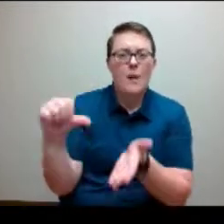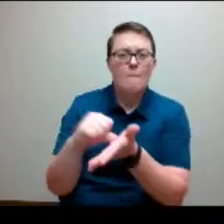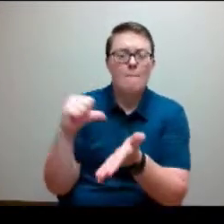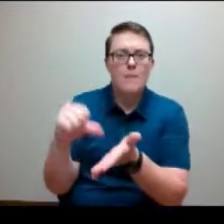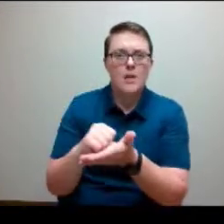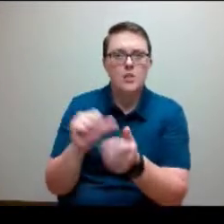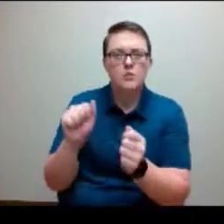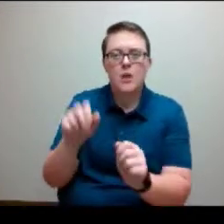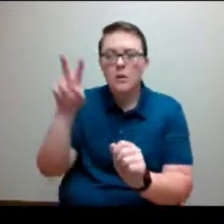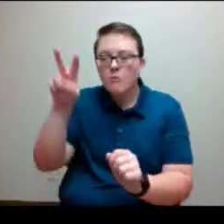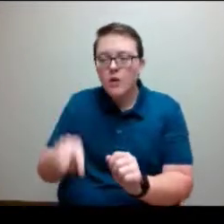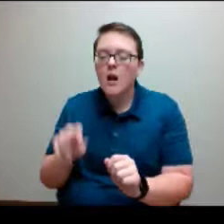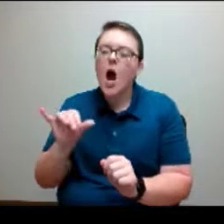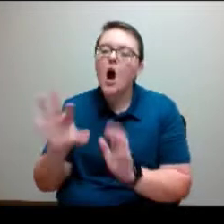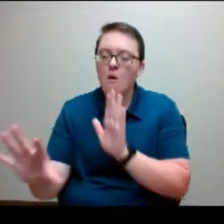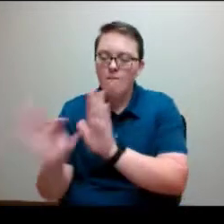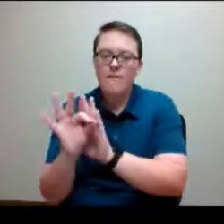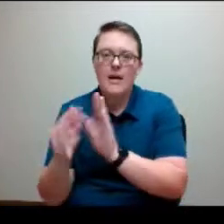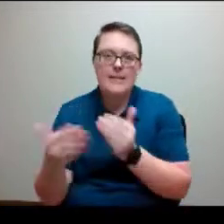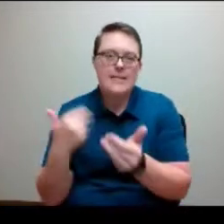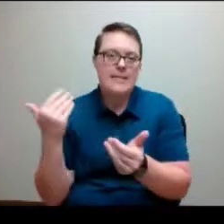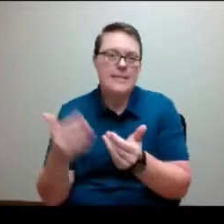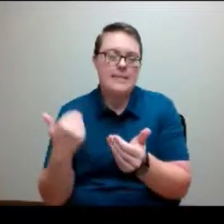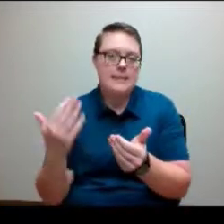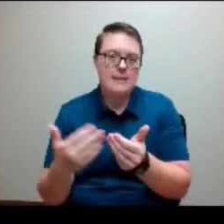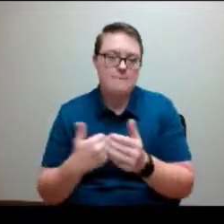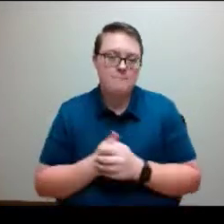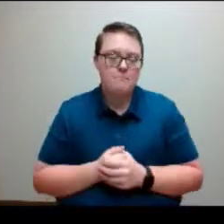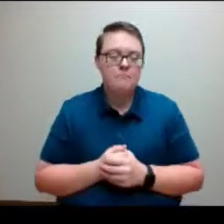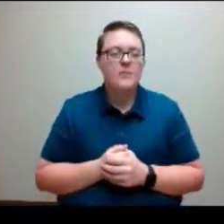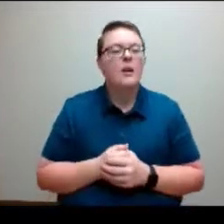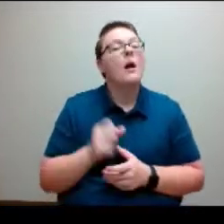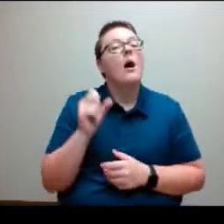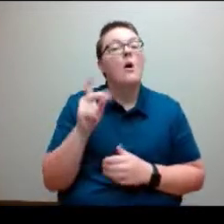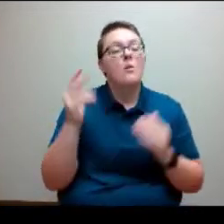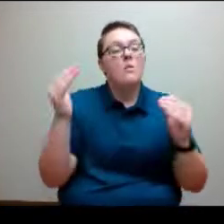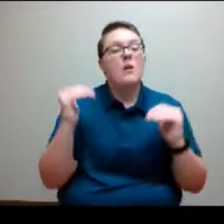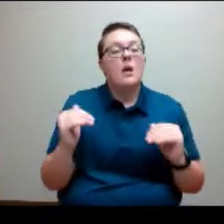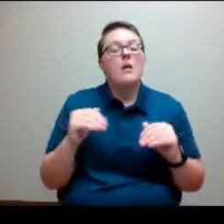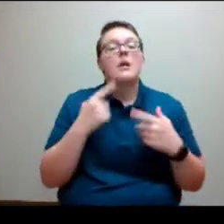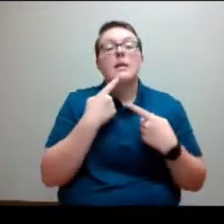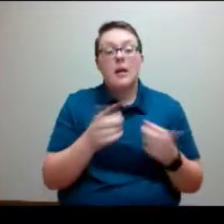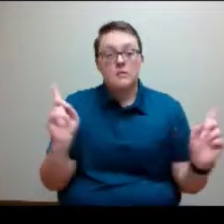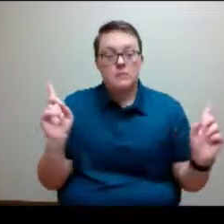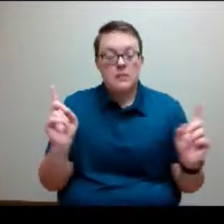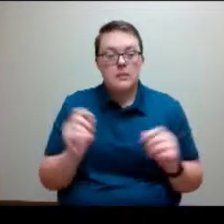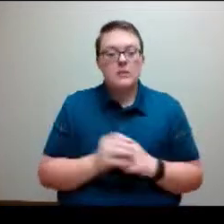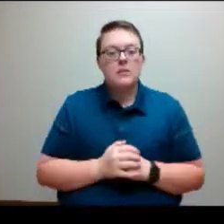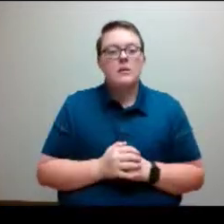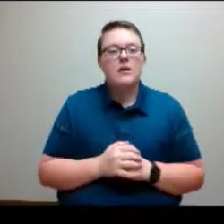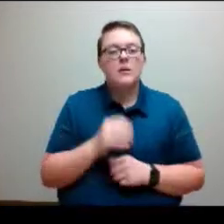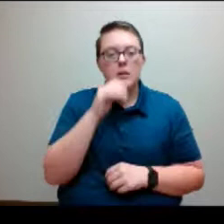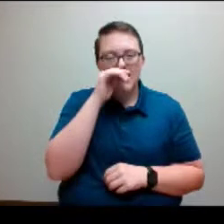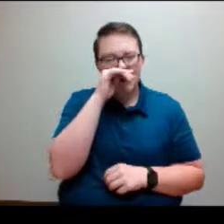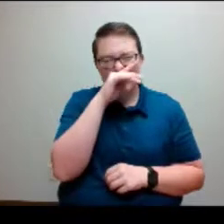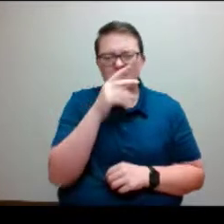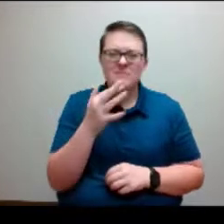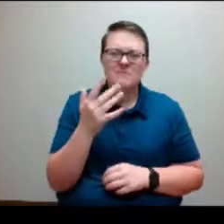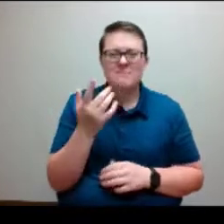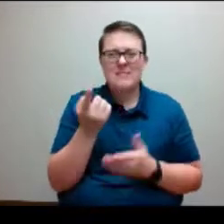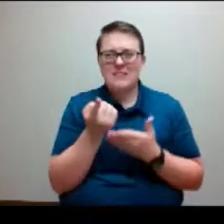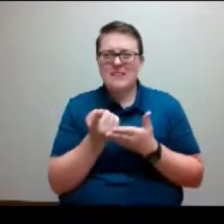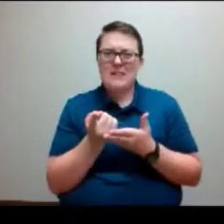planned announcements. I sent an email out late last week about